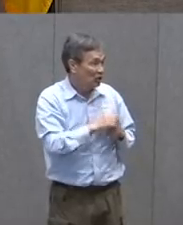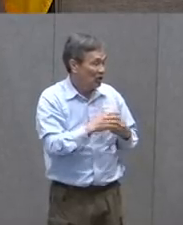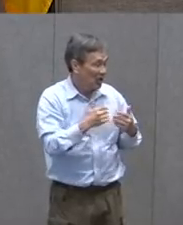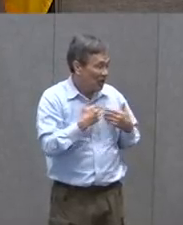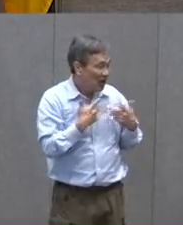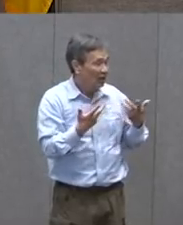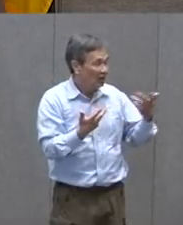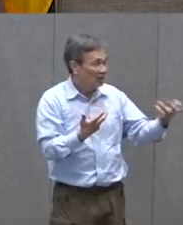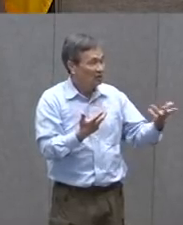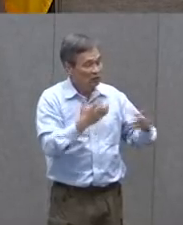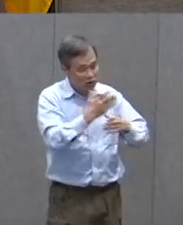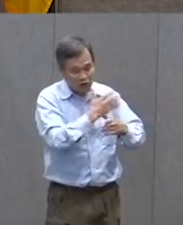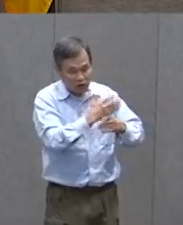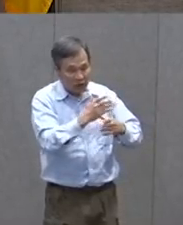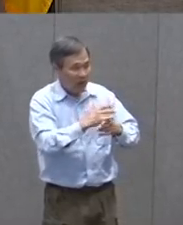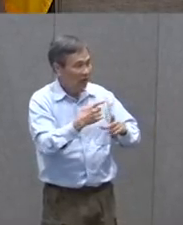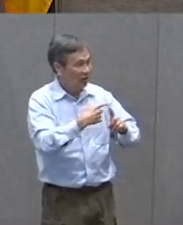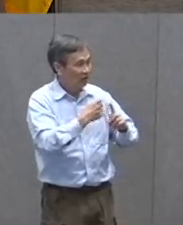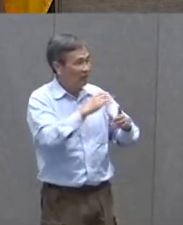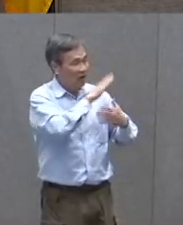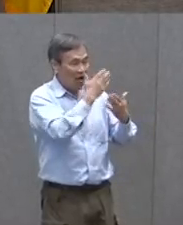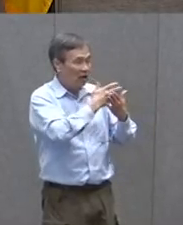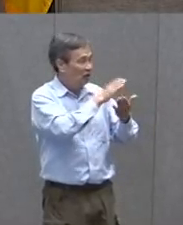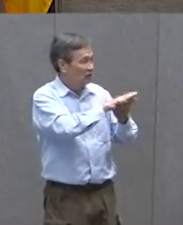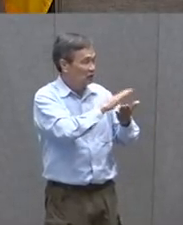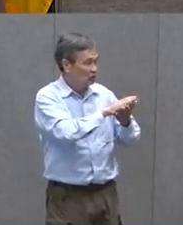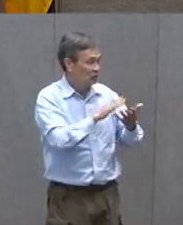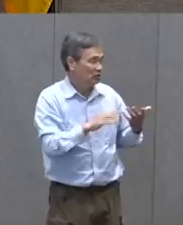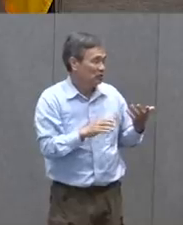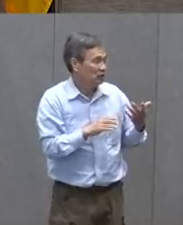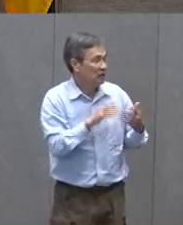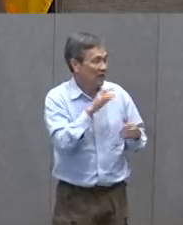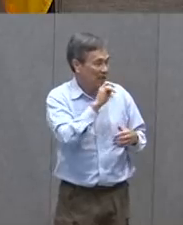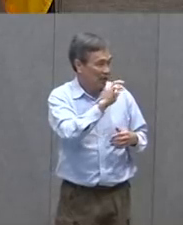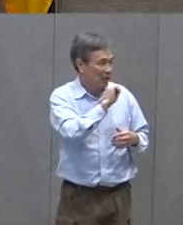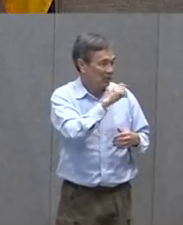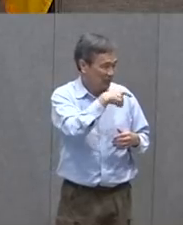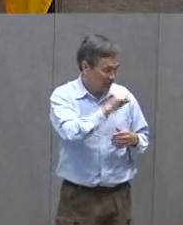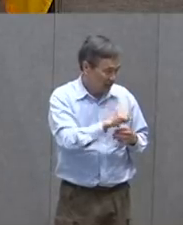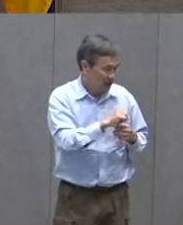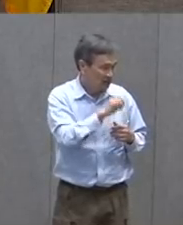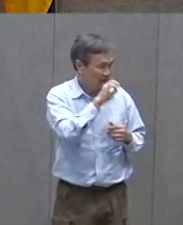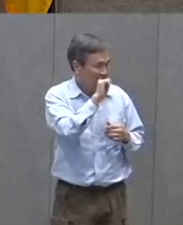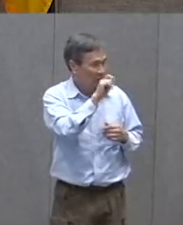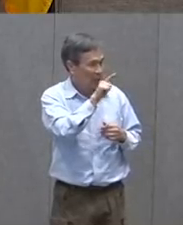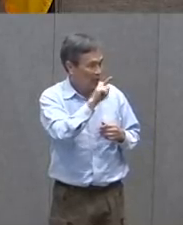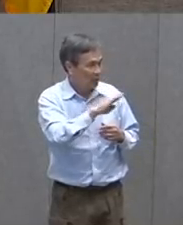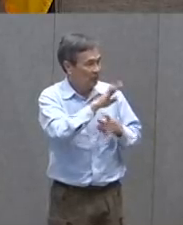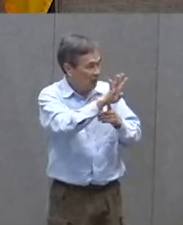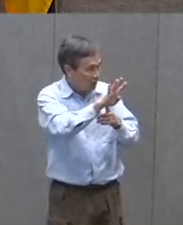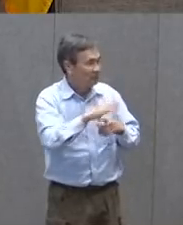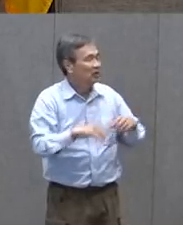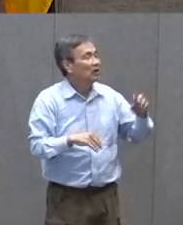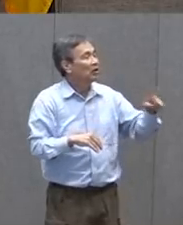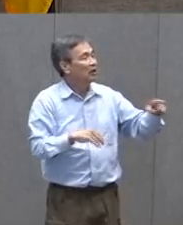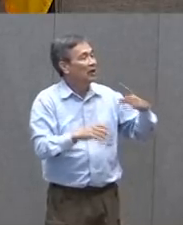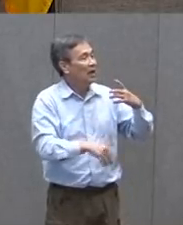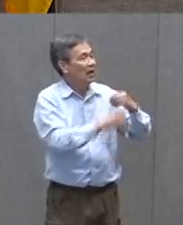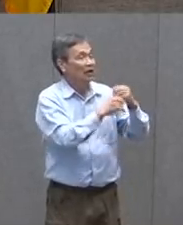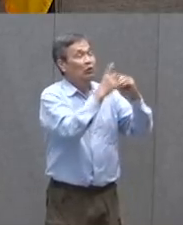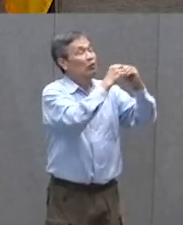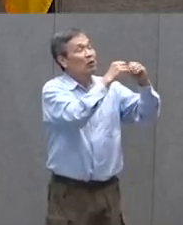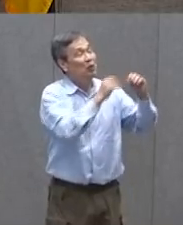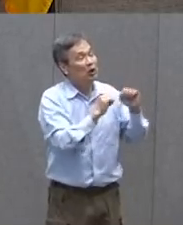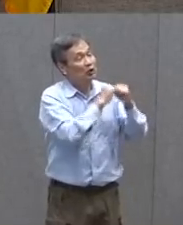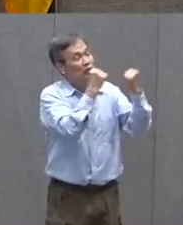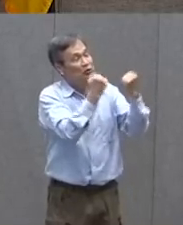carry over and share. So that's all of our schools are active with that. So if you're adding one more thing